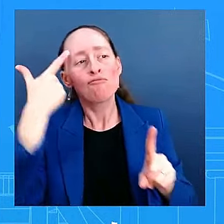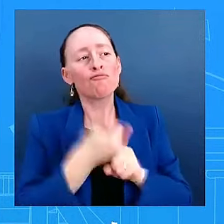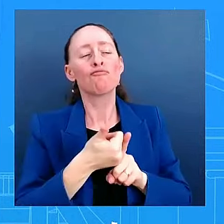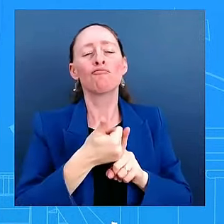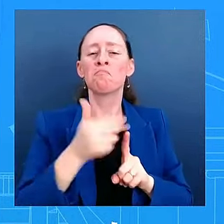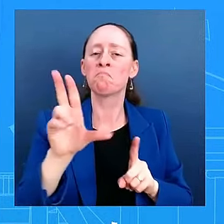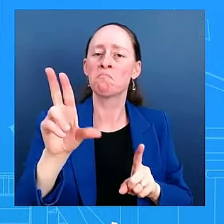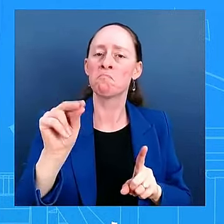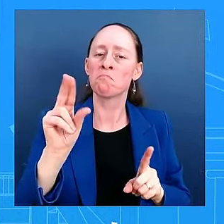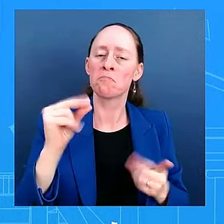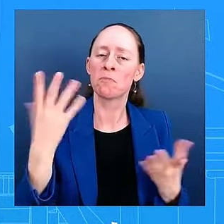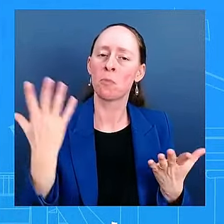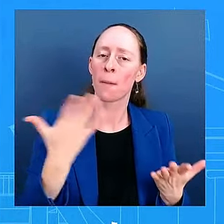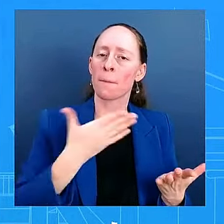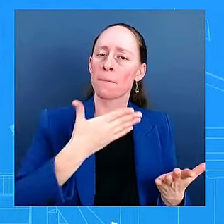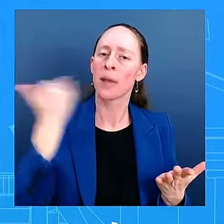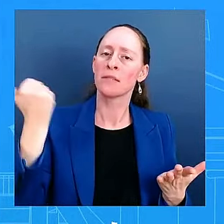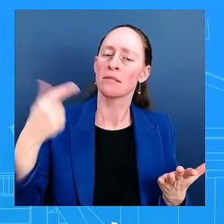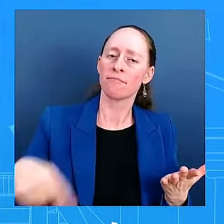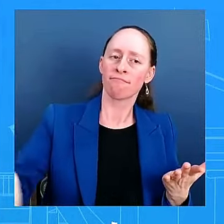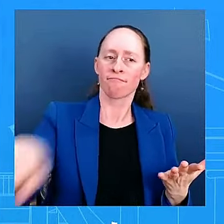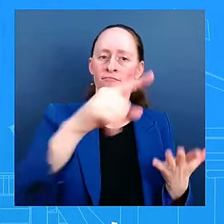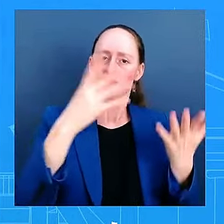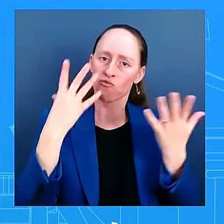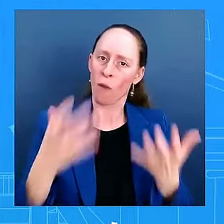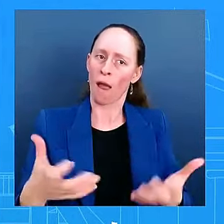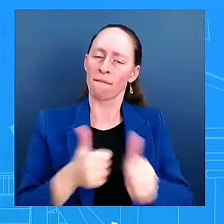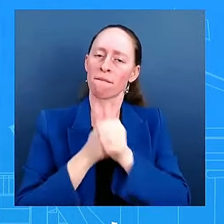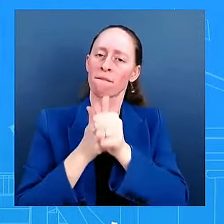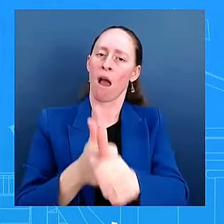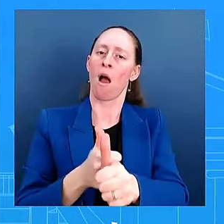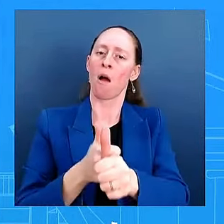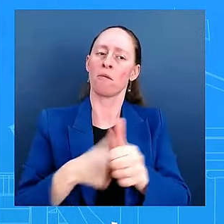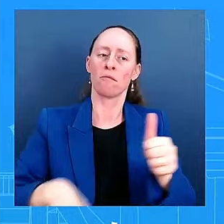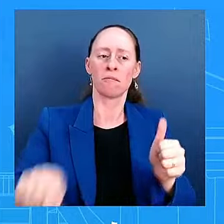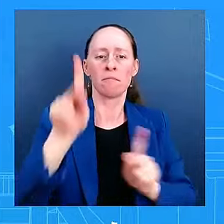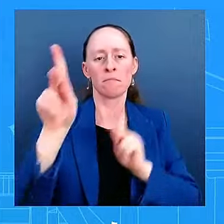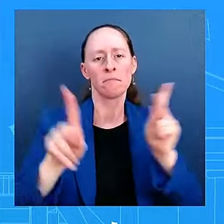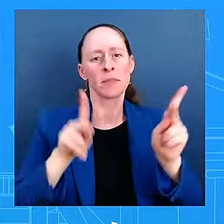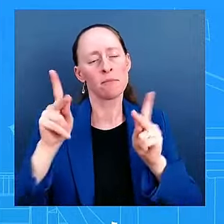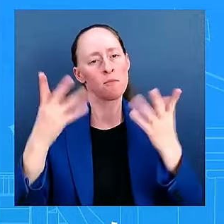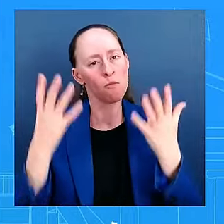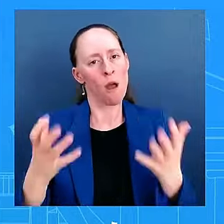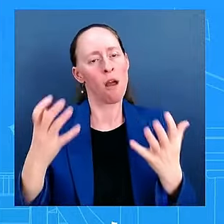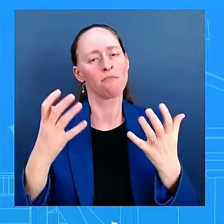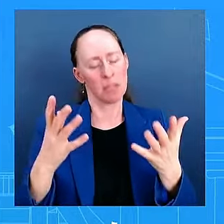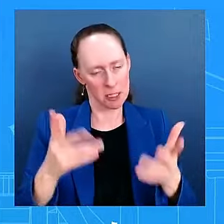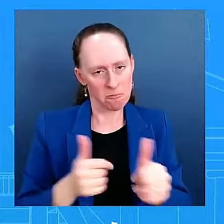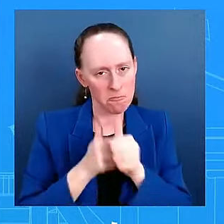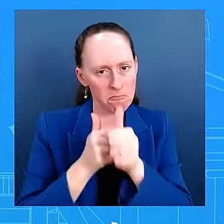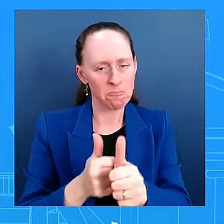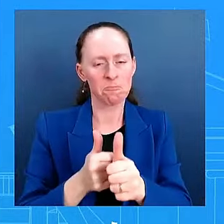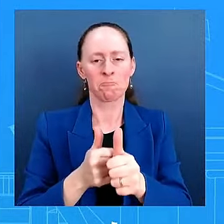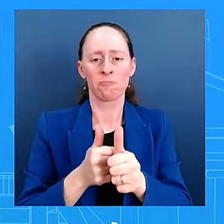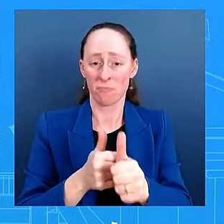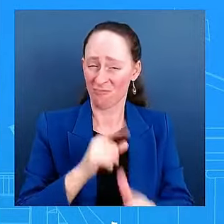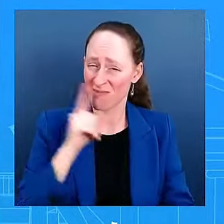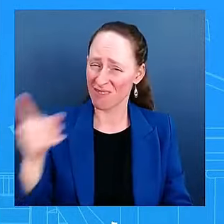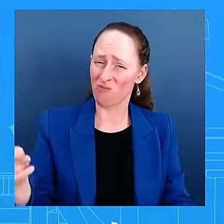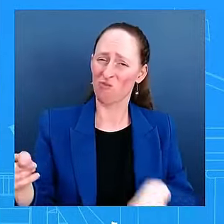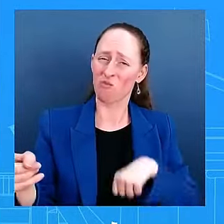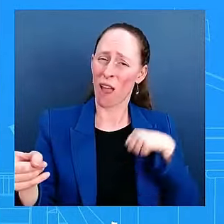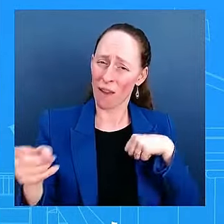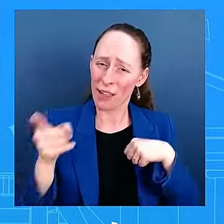And that's what he believes. He believes it was the right decision to make. And he's very incredibly proud. And just to follow up on the previous